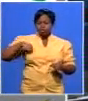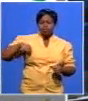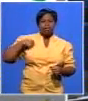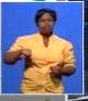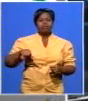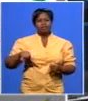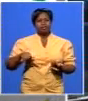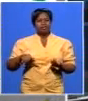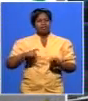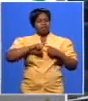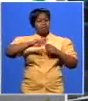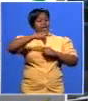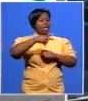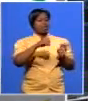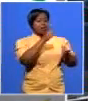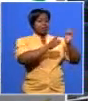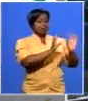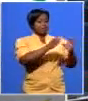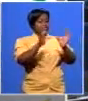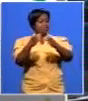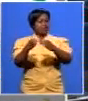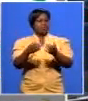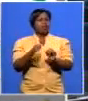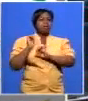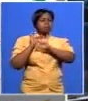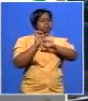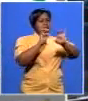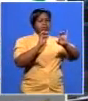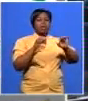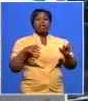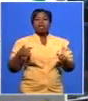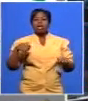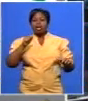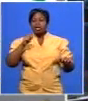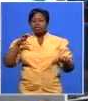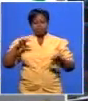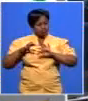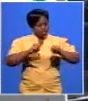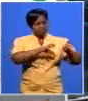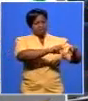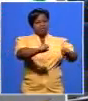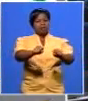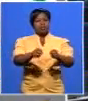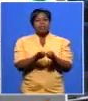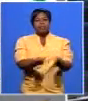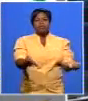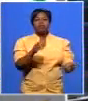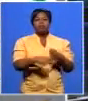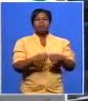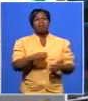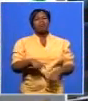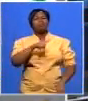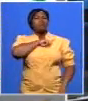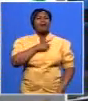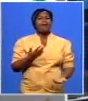because they saw service delivery protests we cleaned those municipalities because our people know that when they protest it's not because they hate